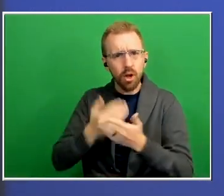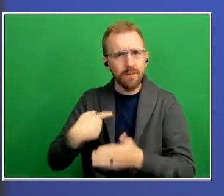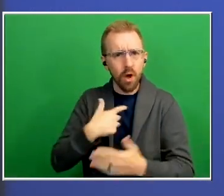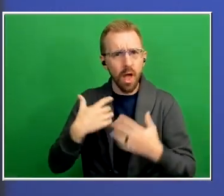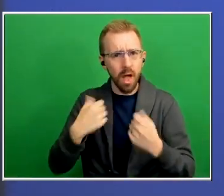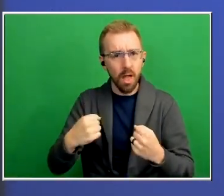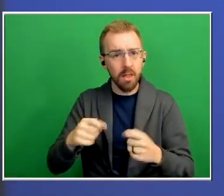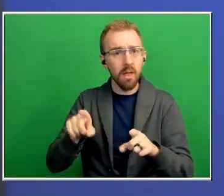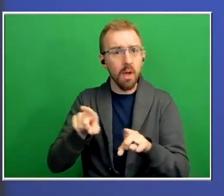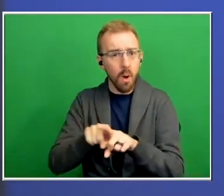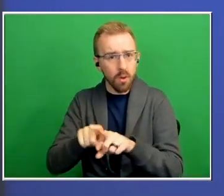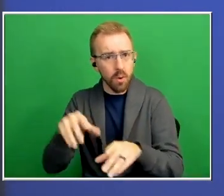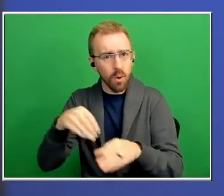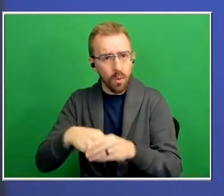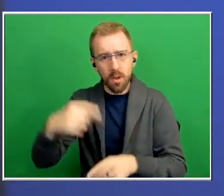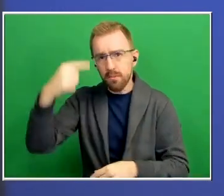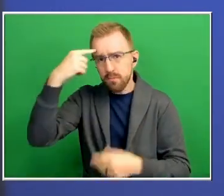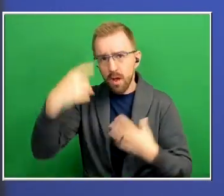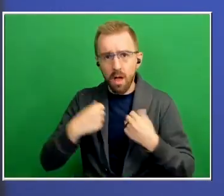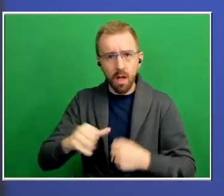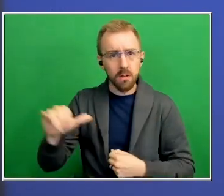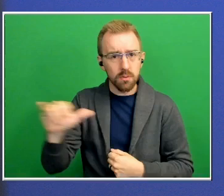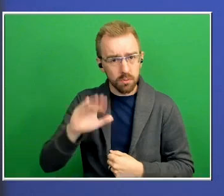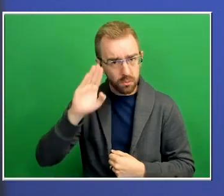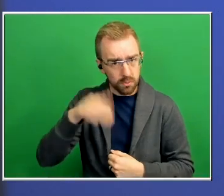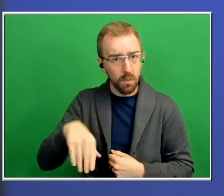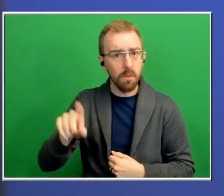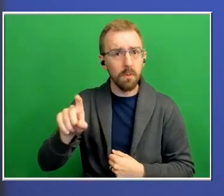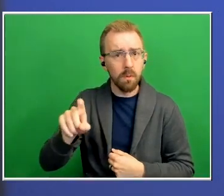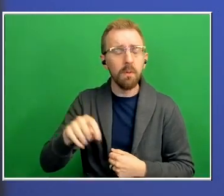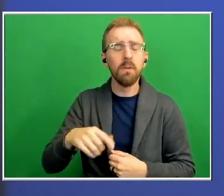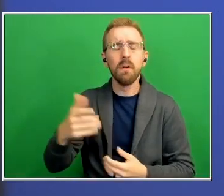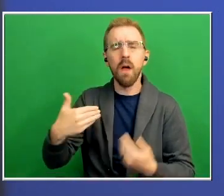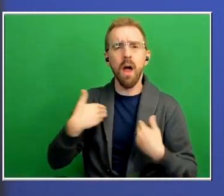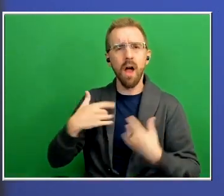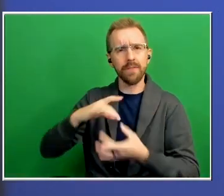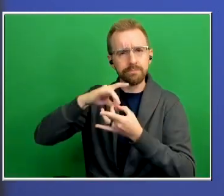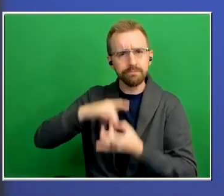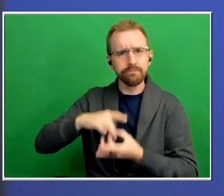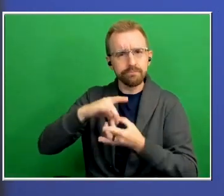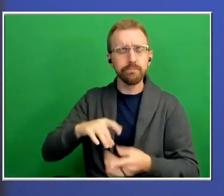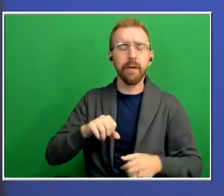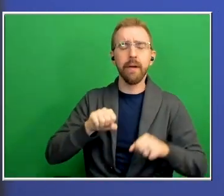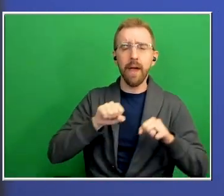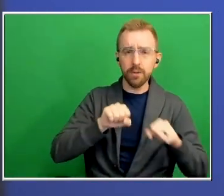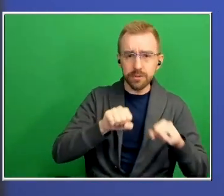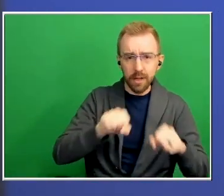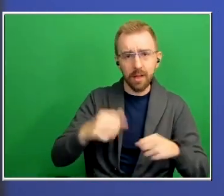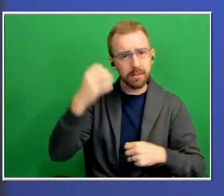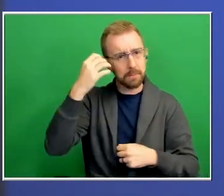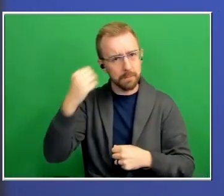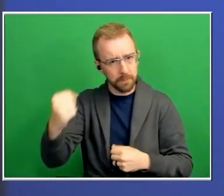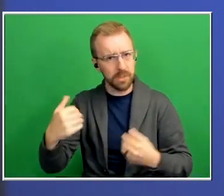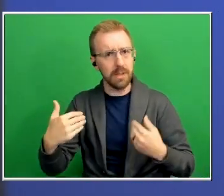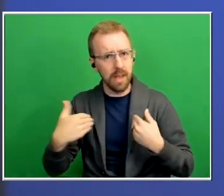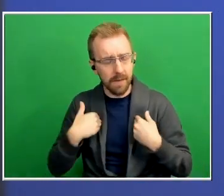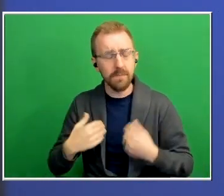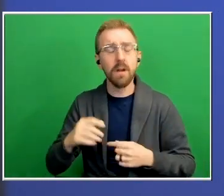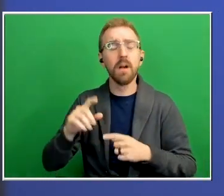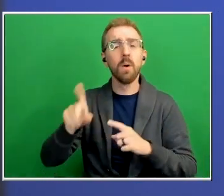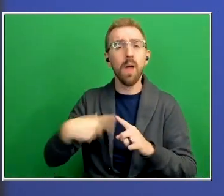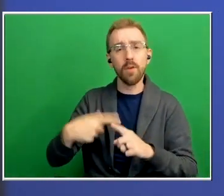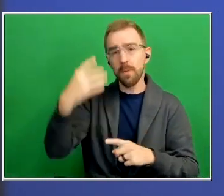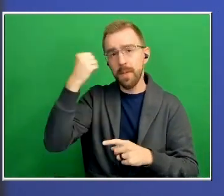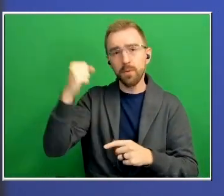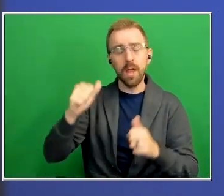our brain health there is a well-established connection between exercise and memory and if your memory starts to decline it is